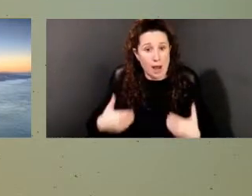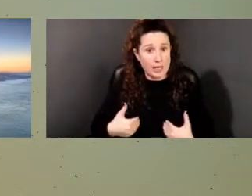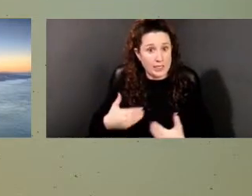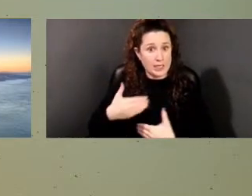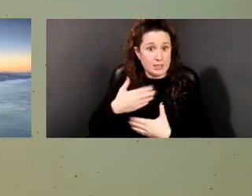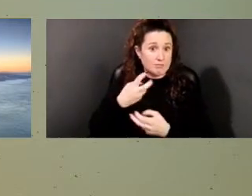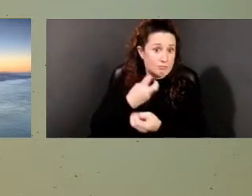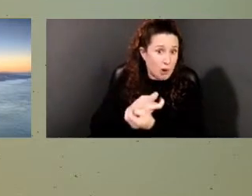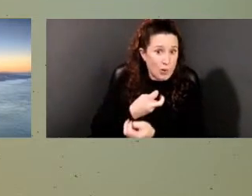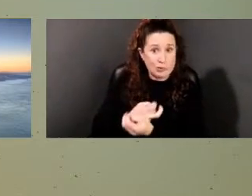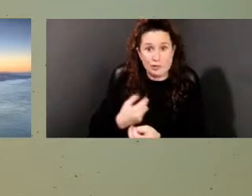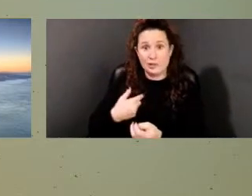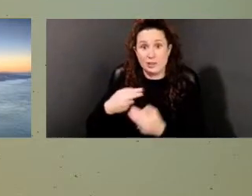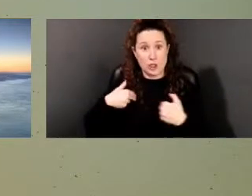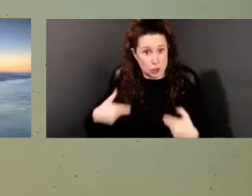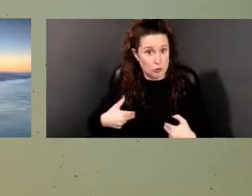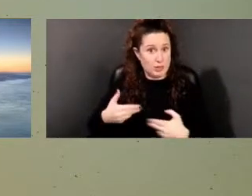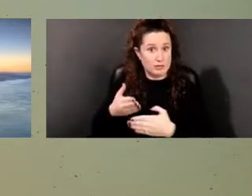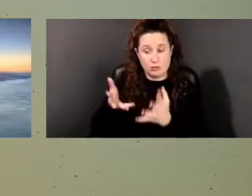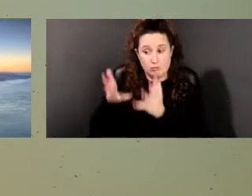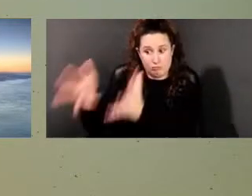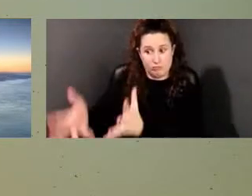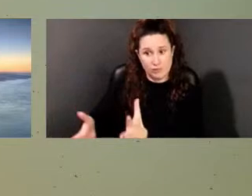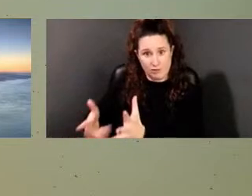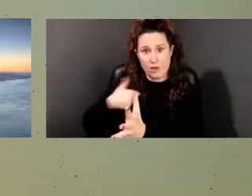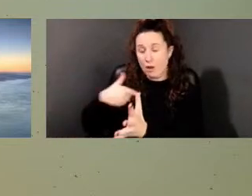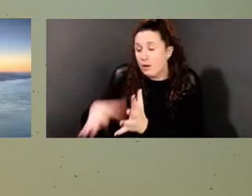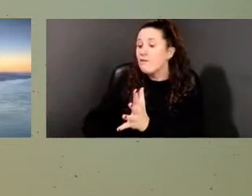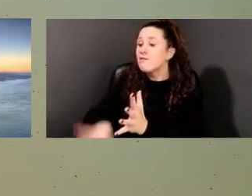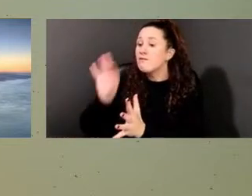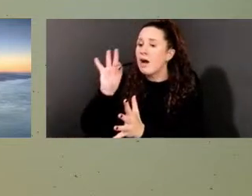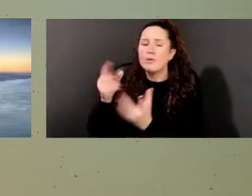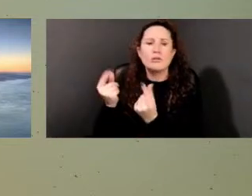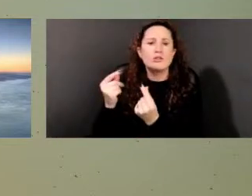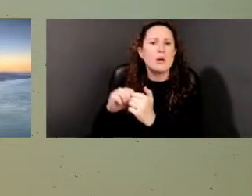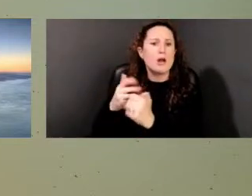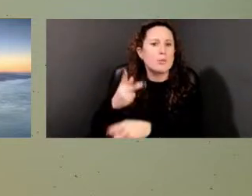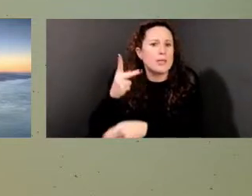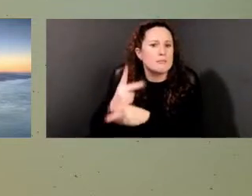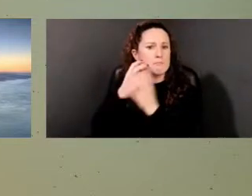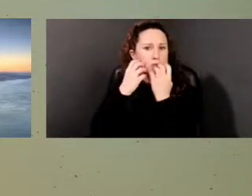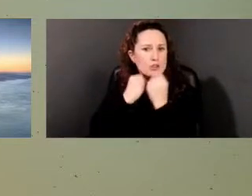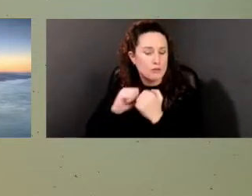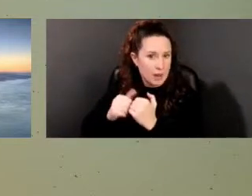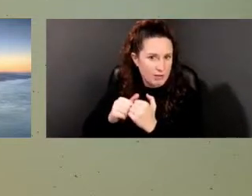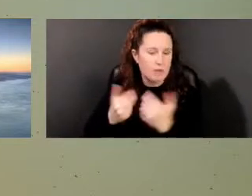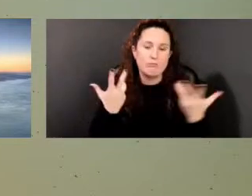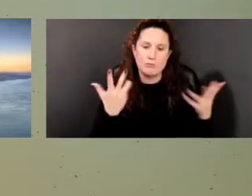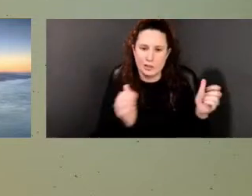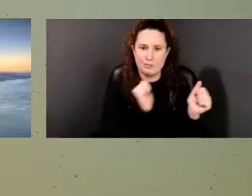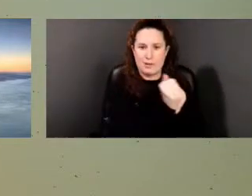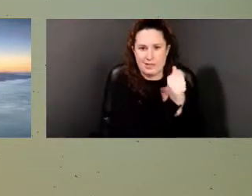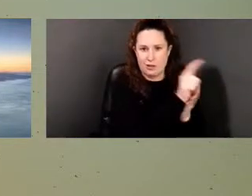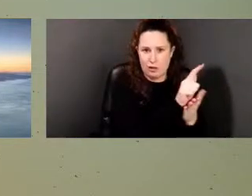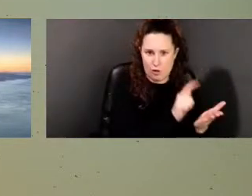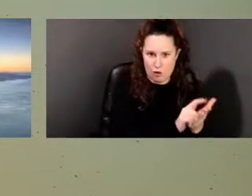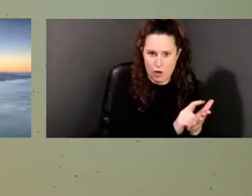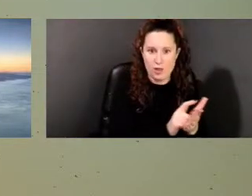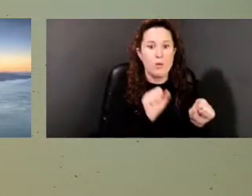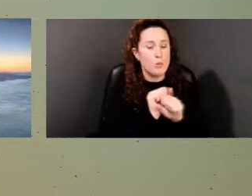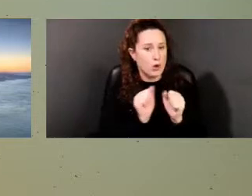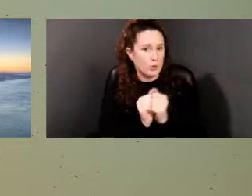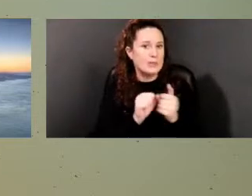handled and preserved, uh, and includes the establishment of a committee with state and community representatives.